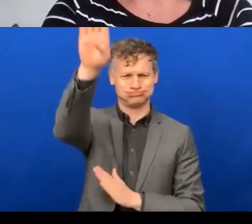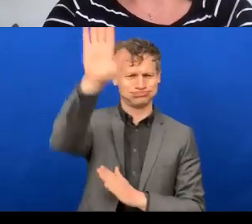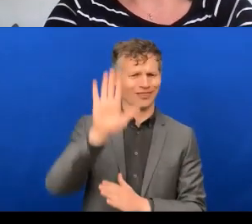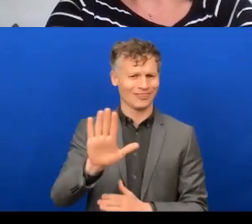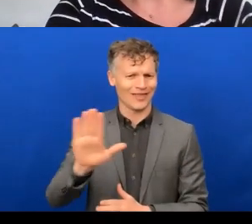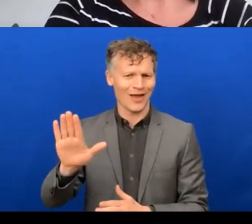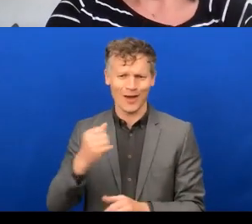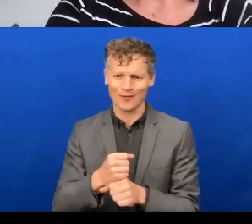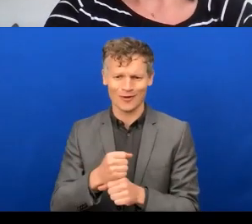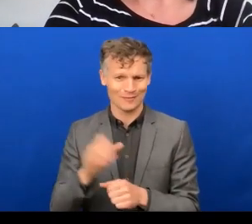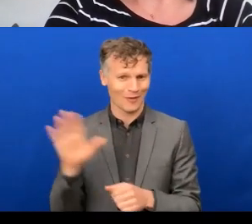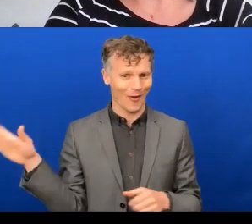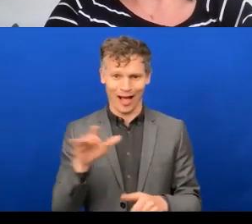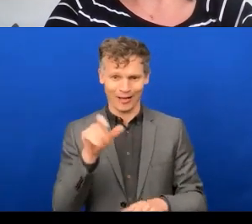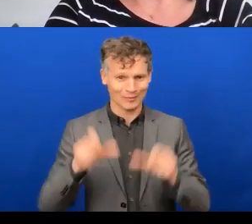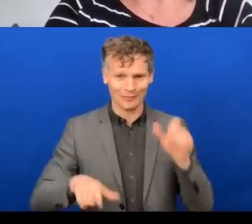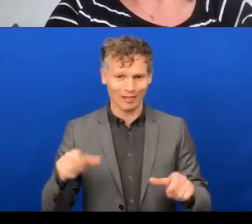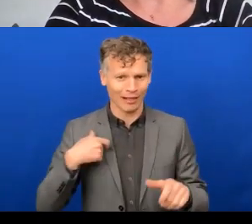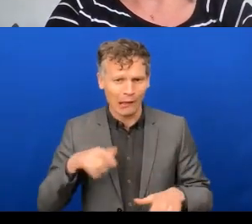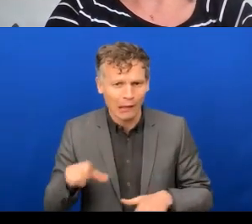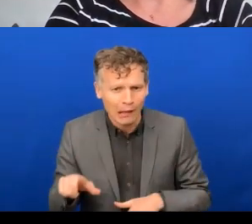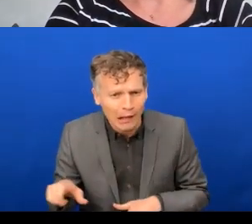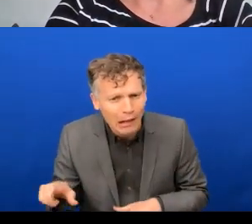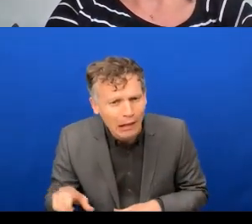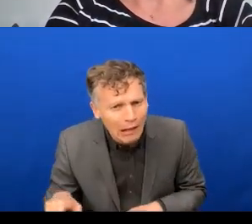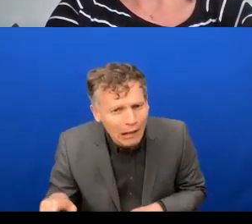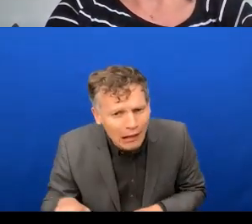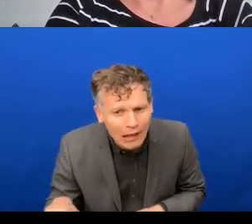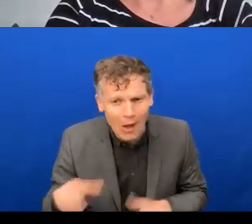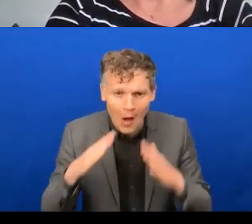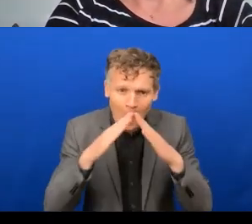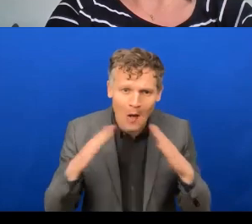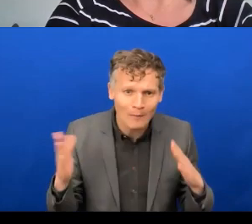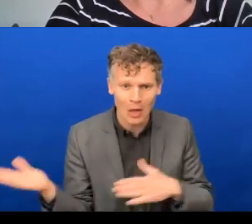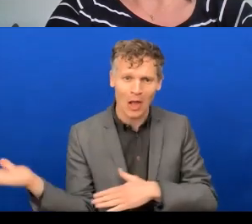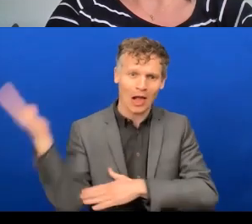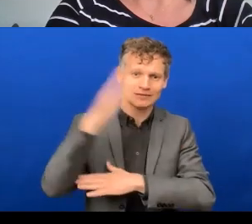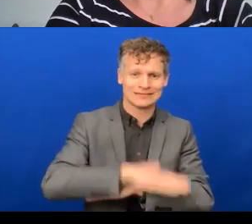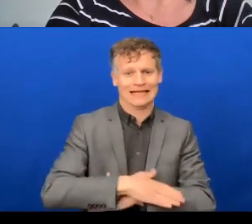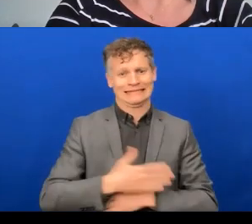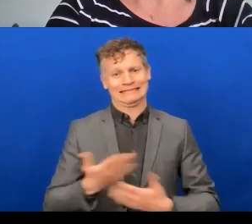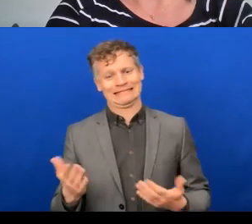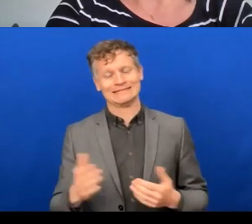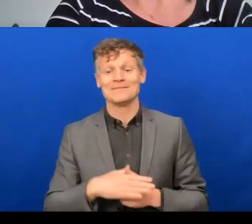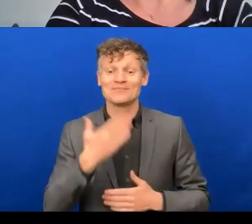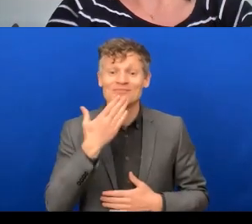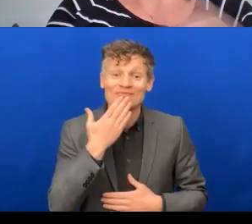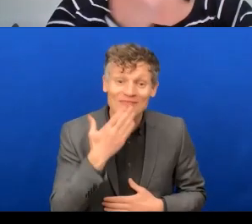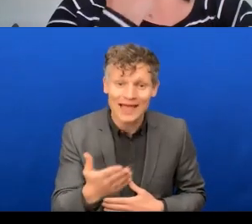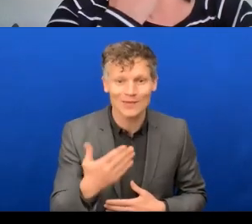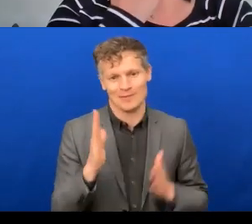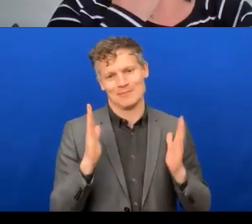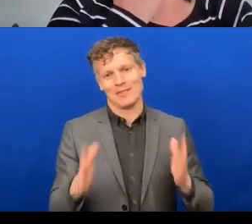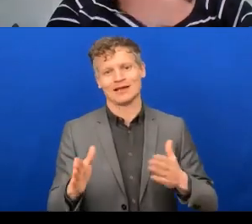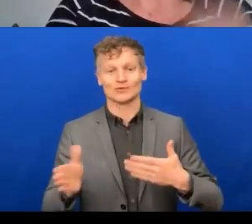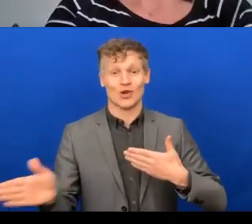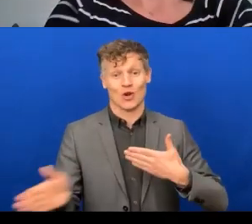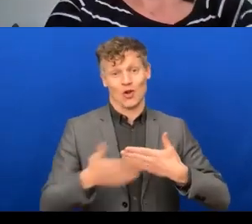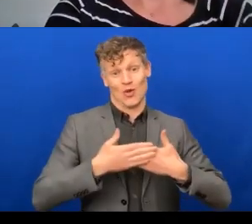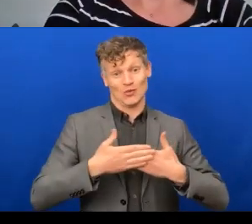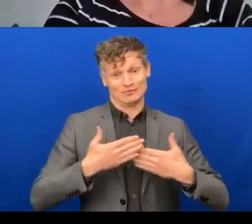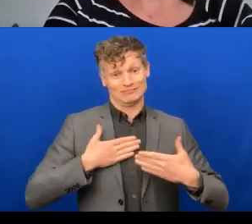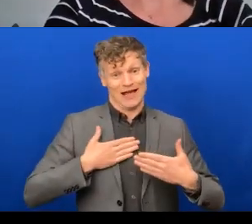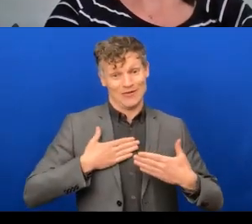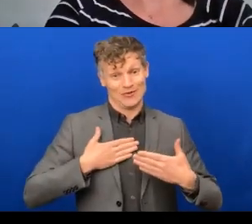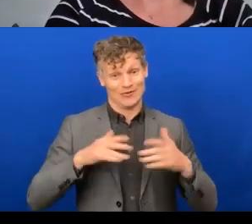All right. Well, listen, thank you. We have to close our, our, uh, webinar. Uh, we're, it's almost, uh, 2.30 and I